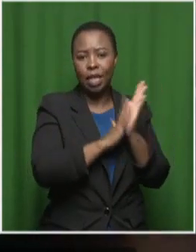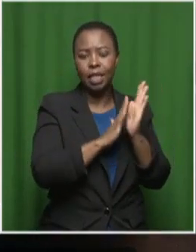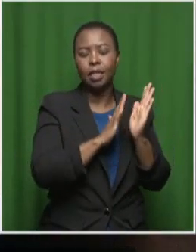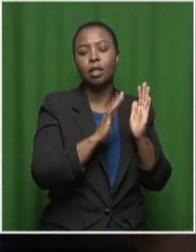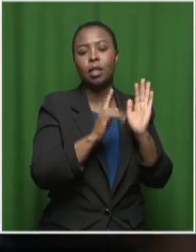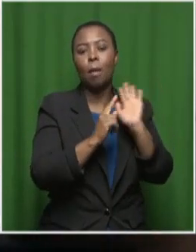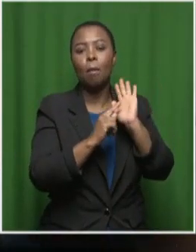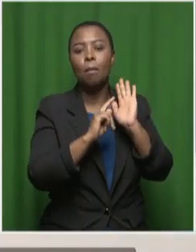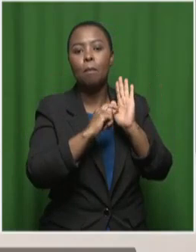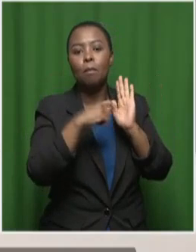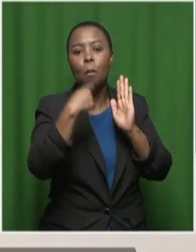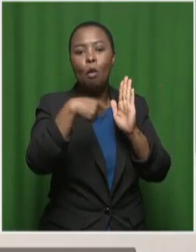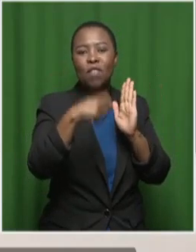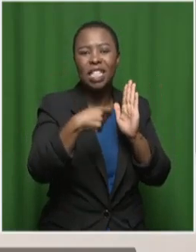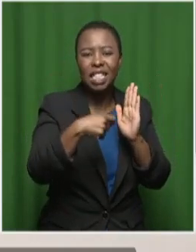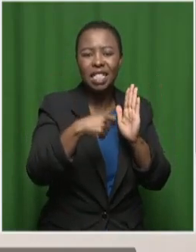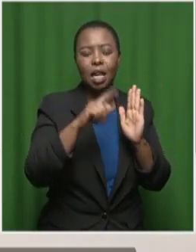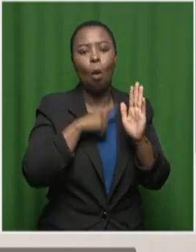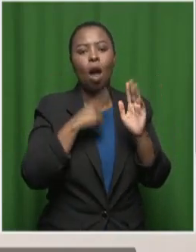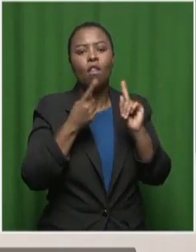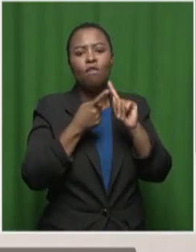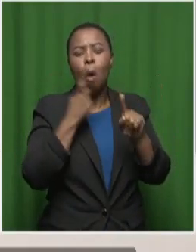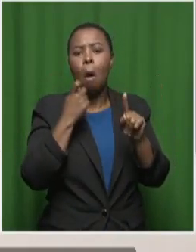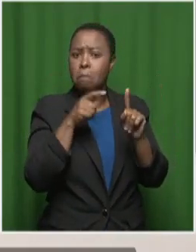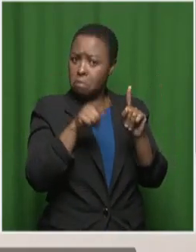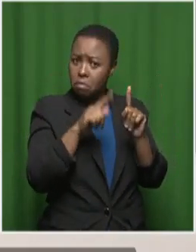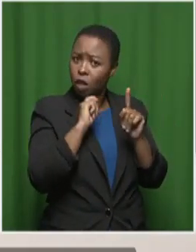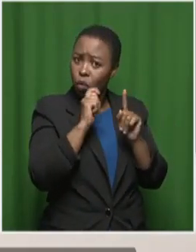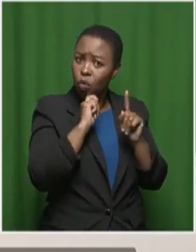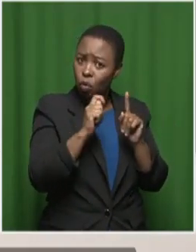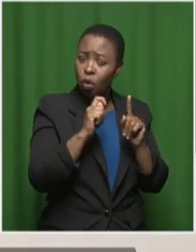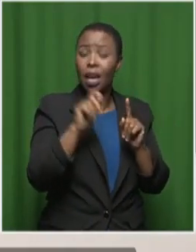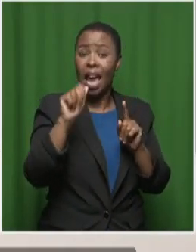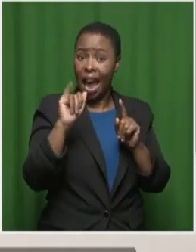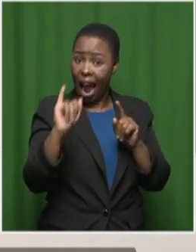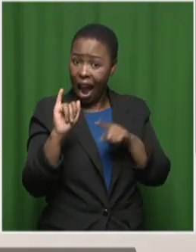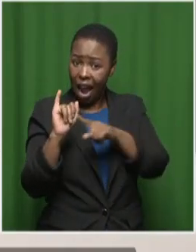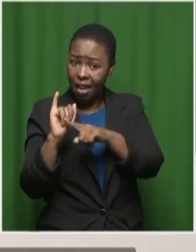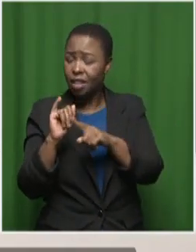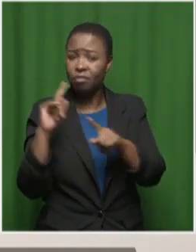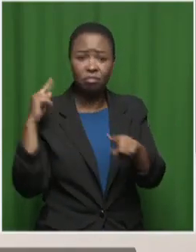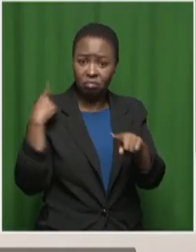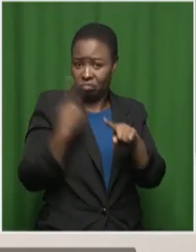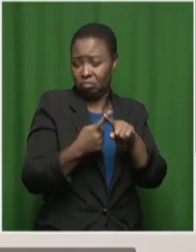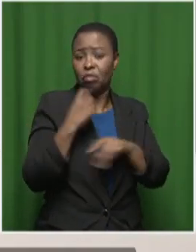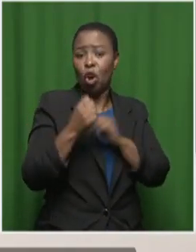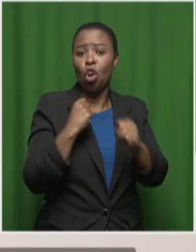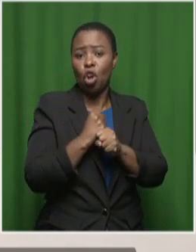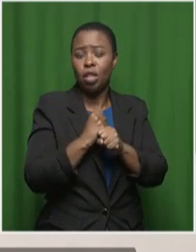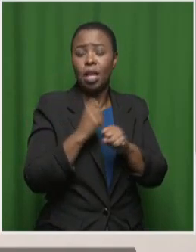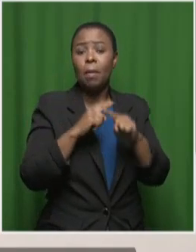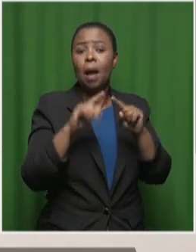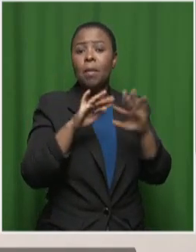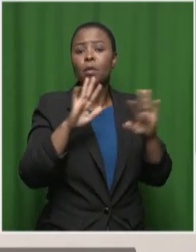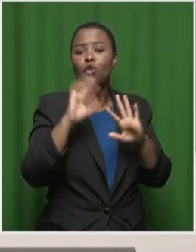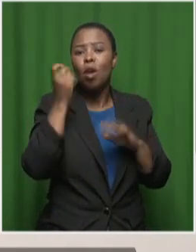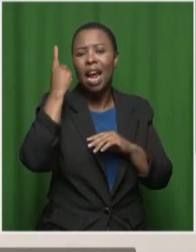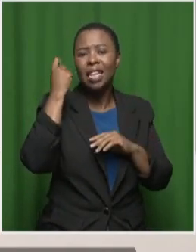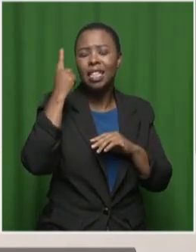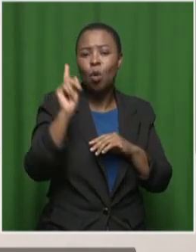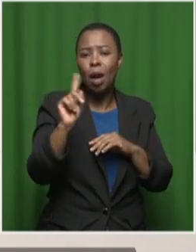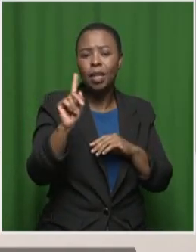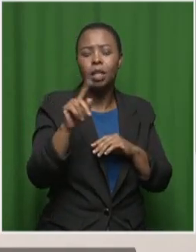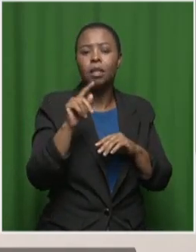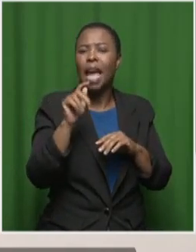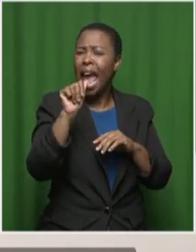which all of these inventions could be real. And AI was one of those all the years. But what people don't realize is AI has been